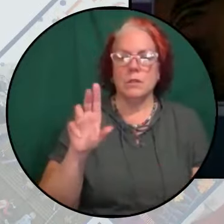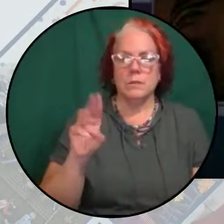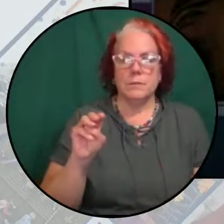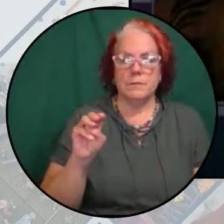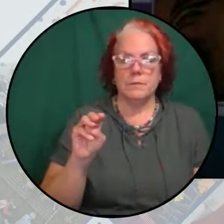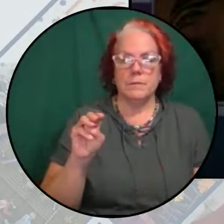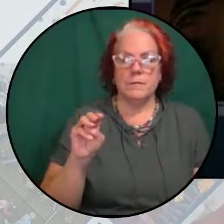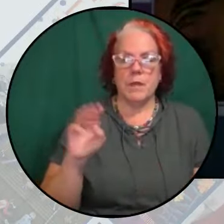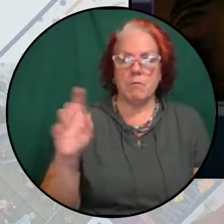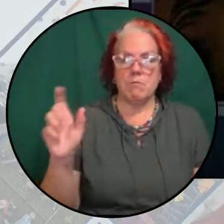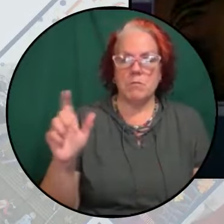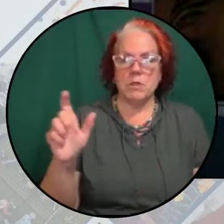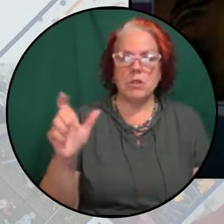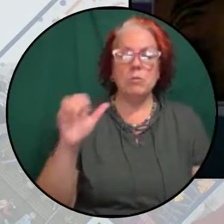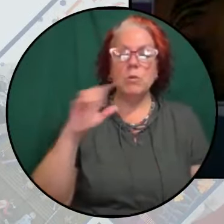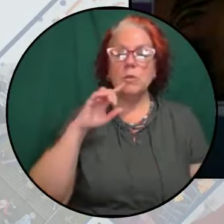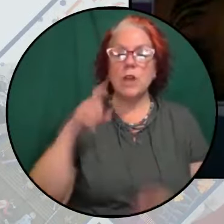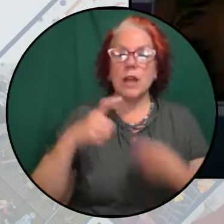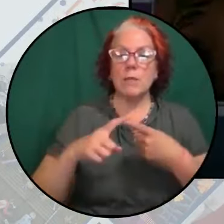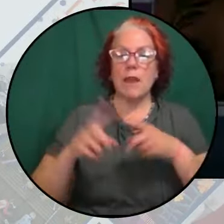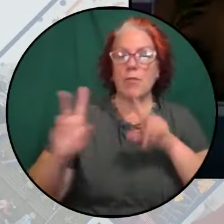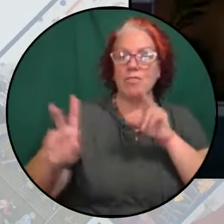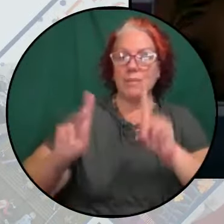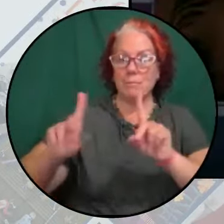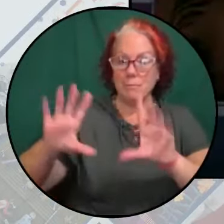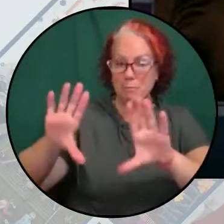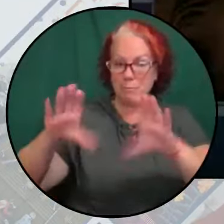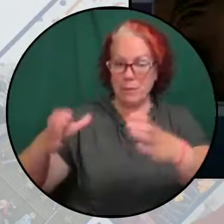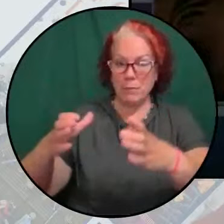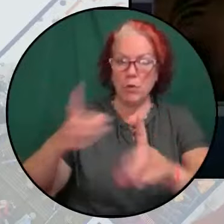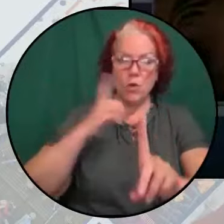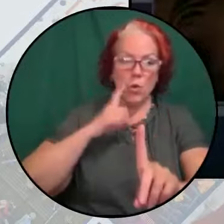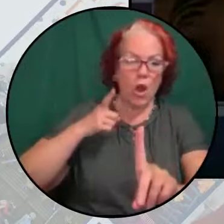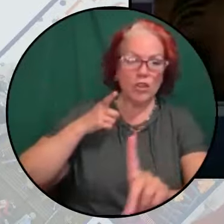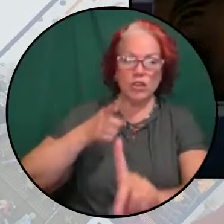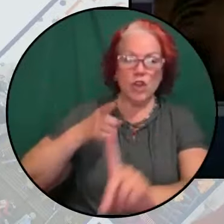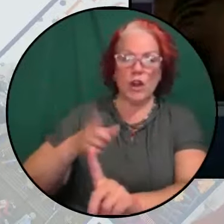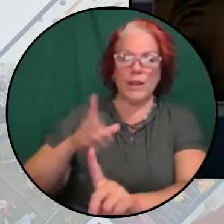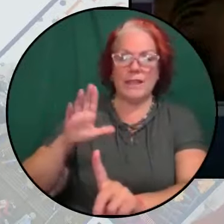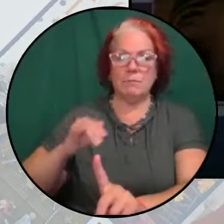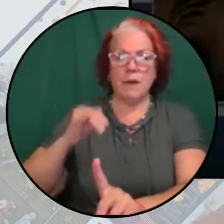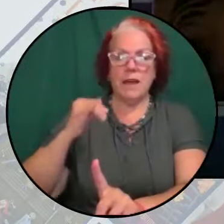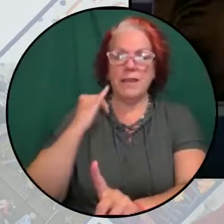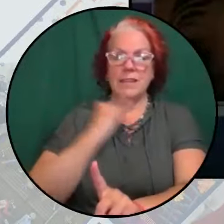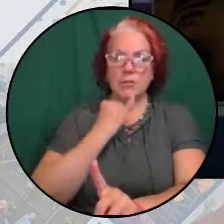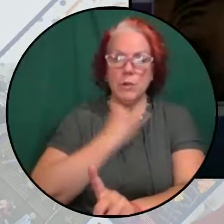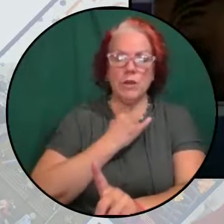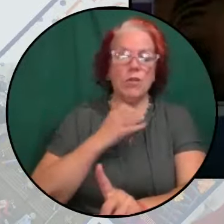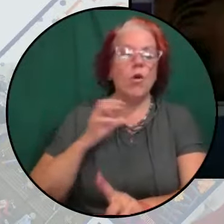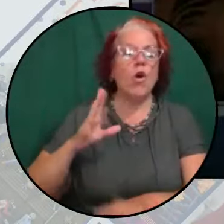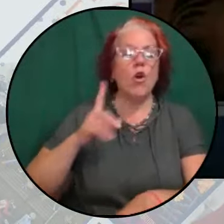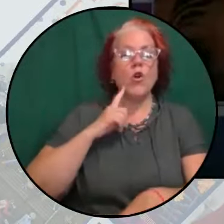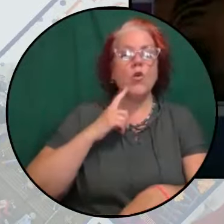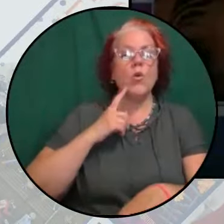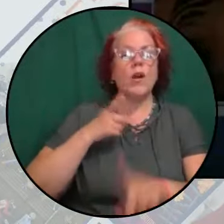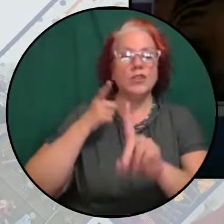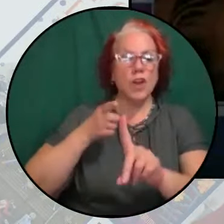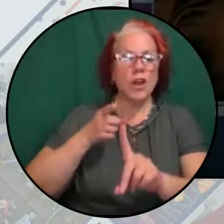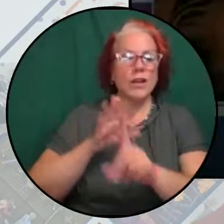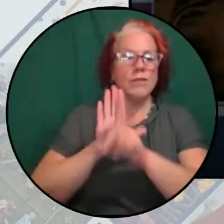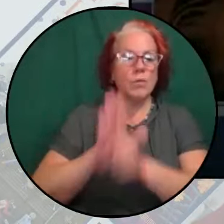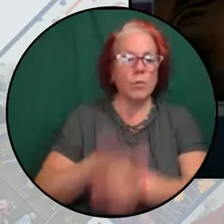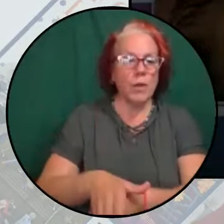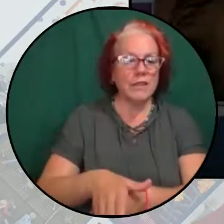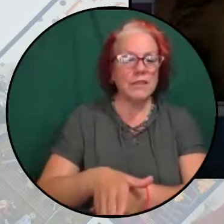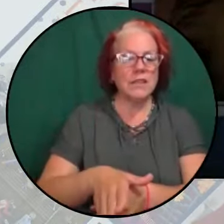when we're referring to the people who are being targeted by Israel or repression, you